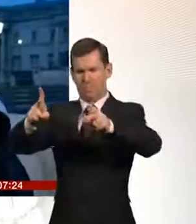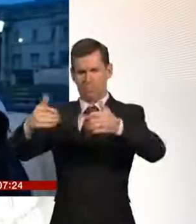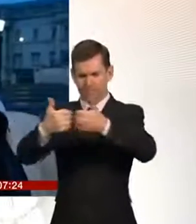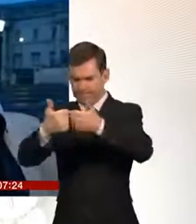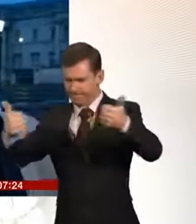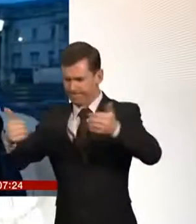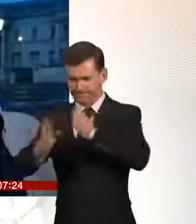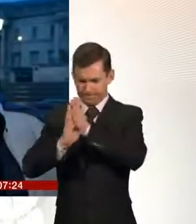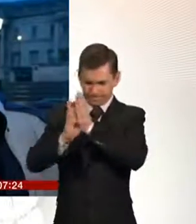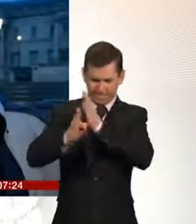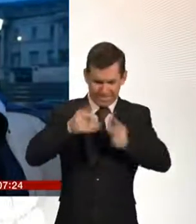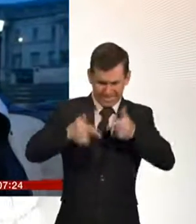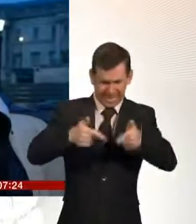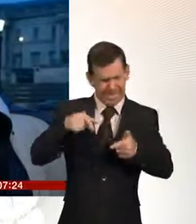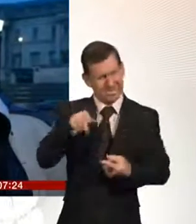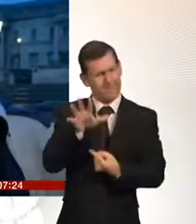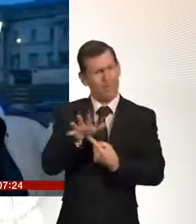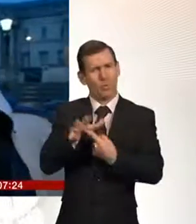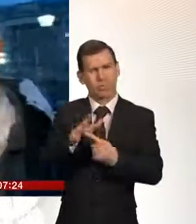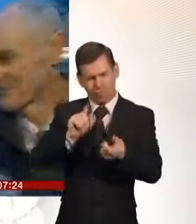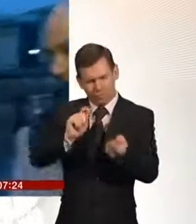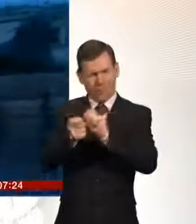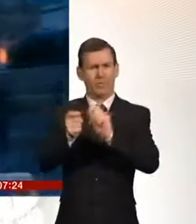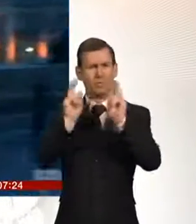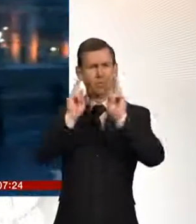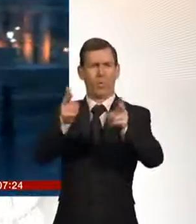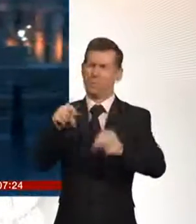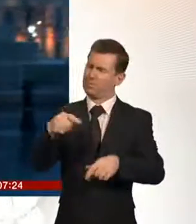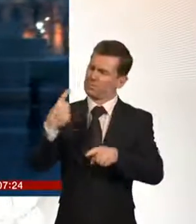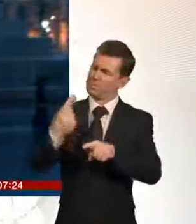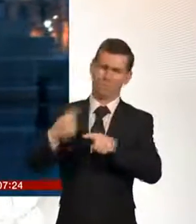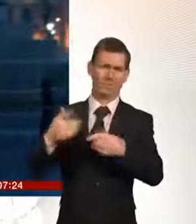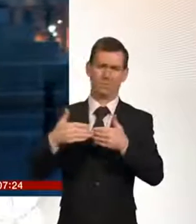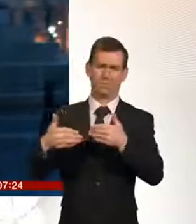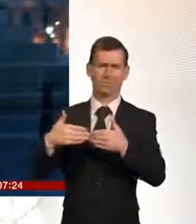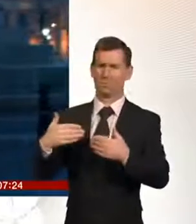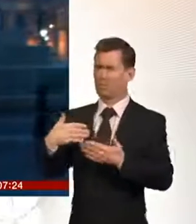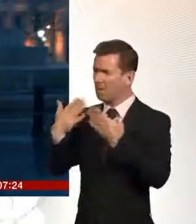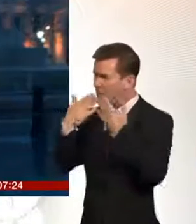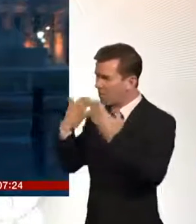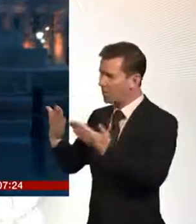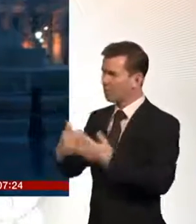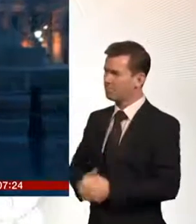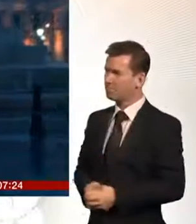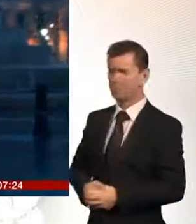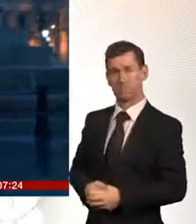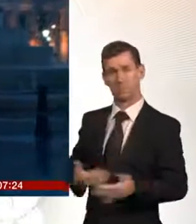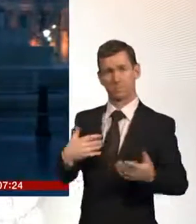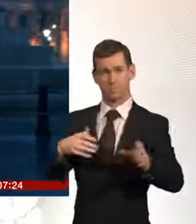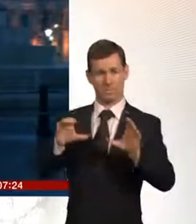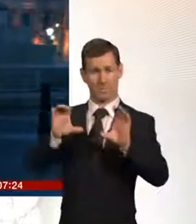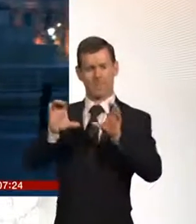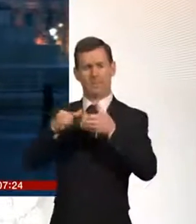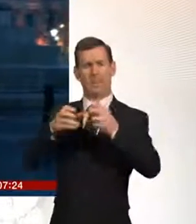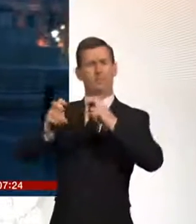for the kids to cycle to school it's really urgent Dominica thank you very much for joining us this morning the Department of Transport has said that they are doing everything they